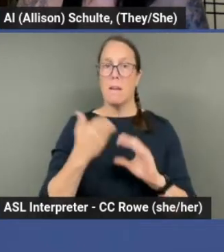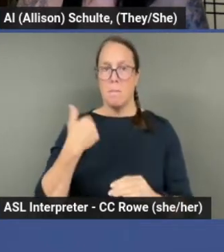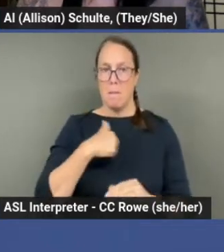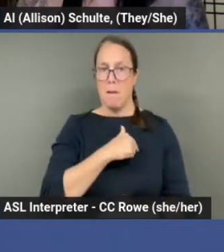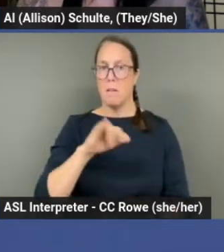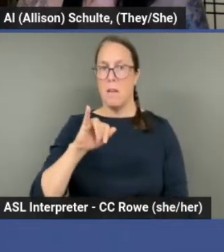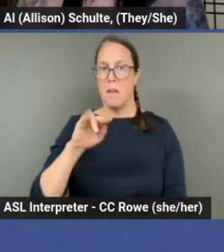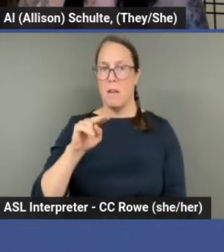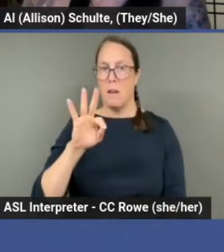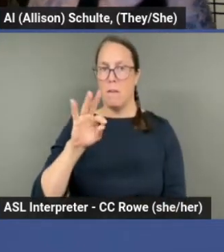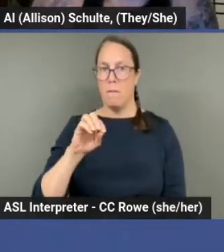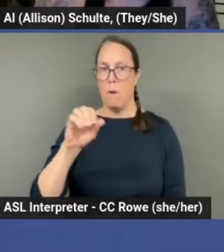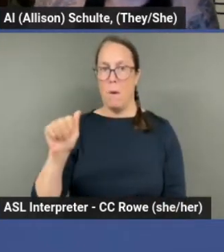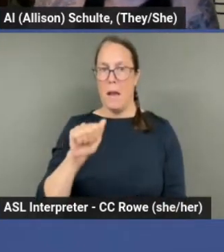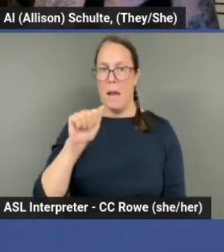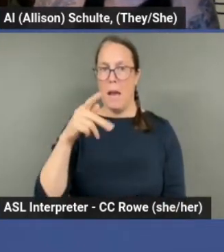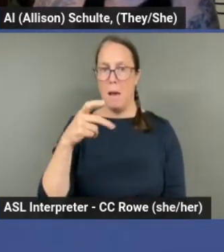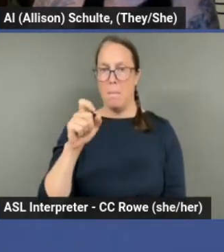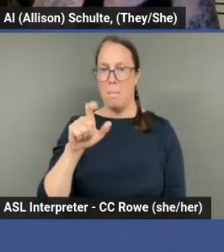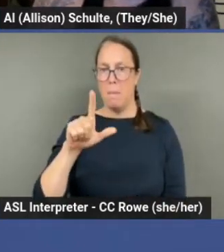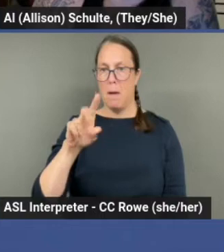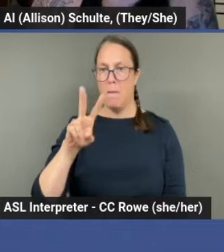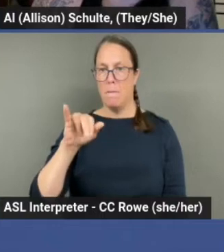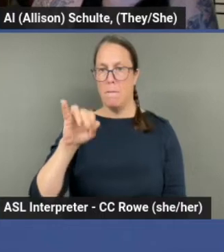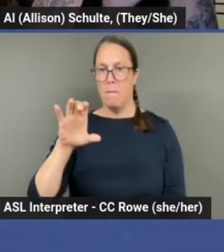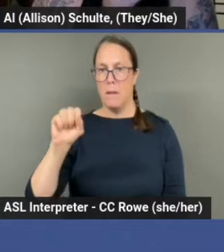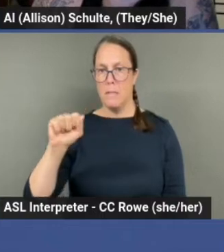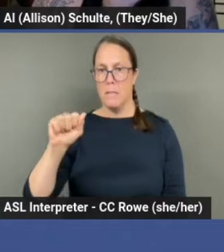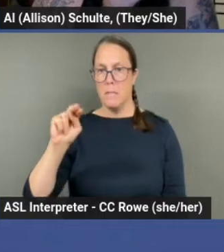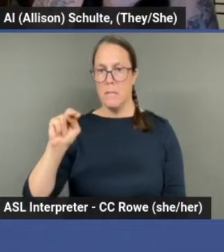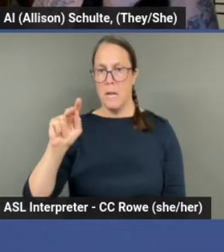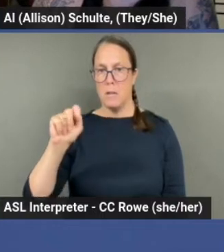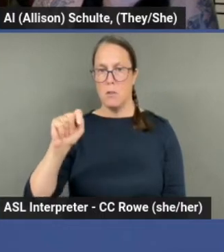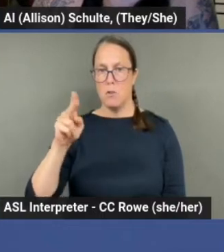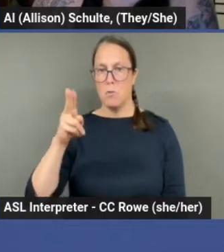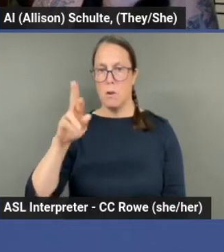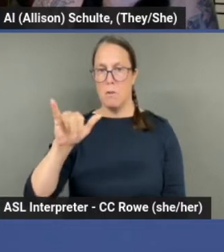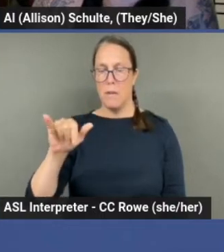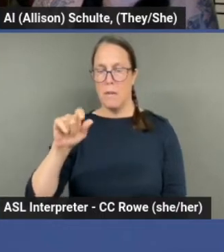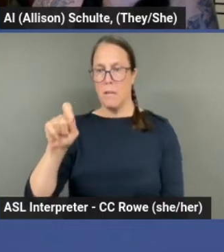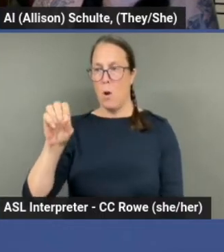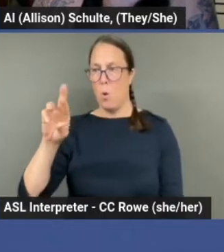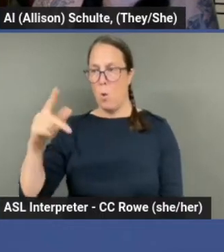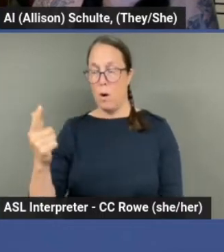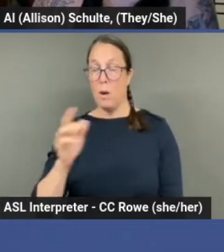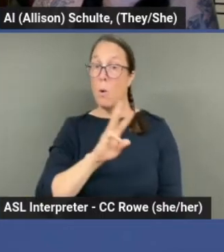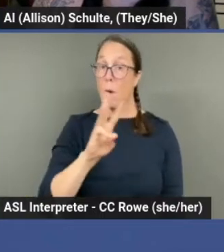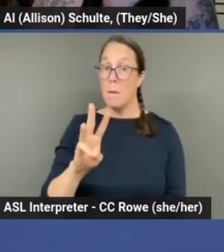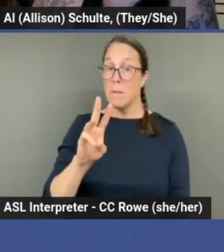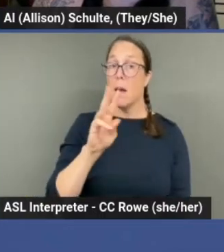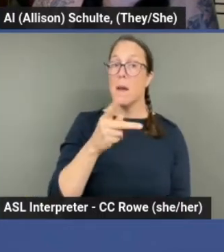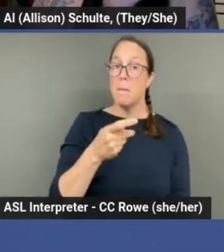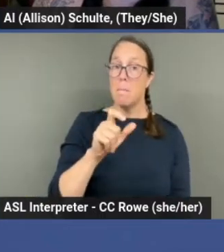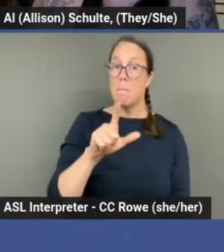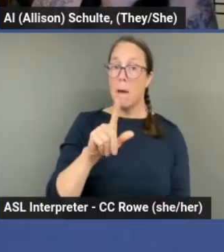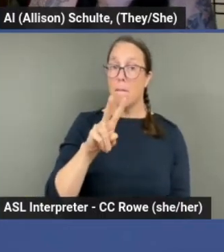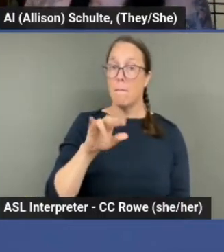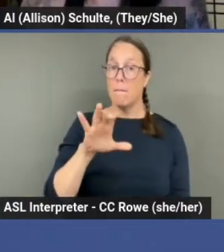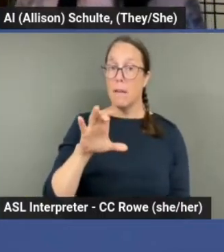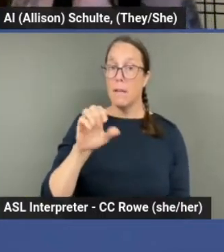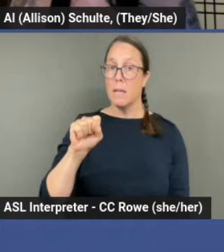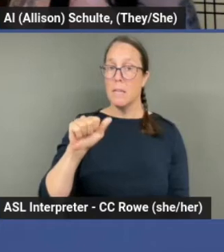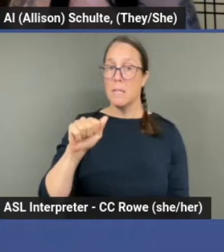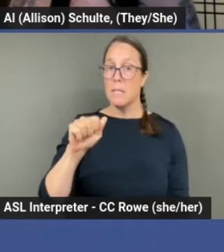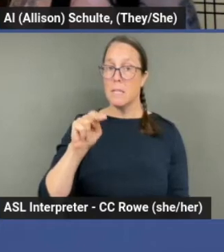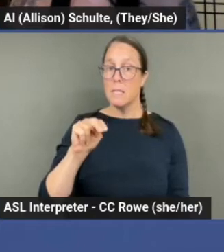sanctuary.org. Um, our website is pelvic sanctuary.org. And, uh, we are at